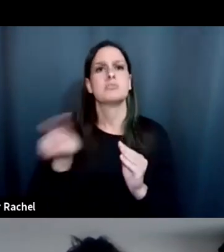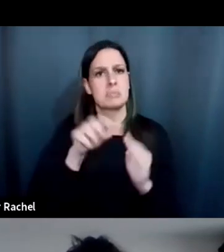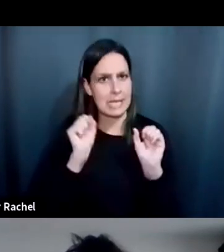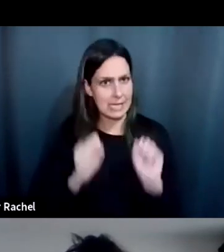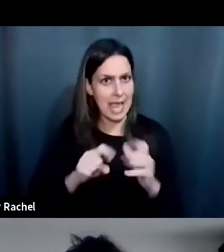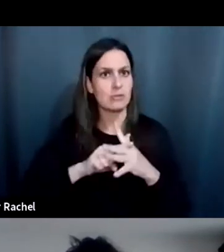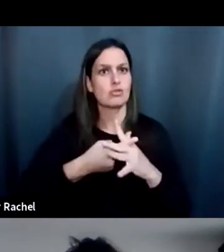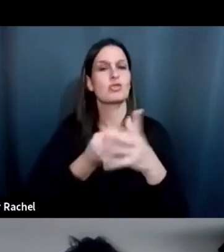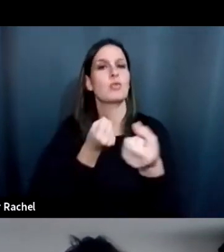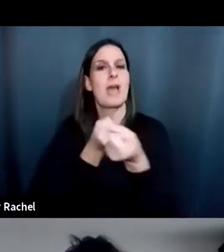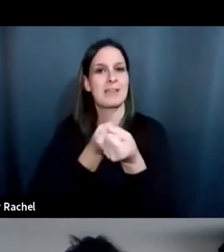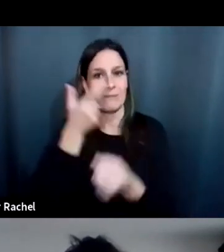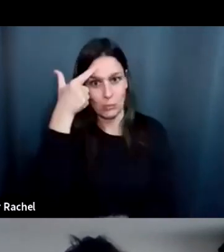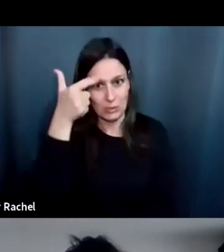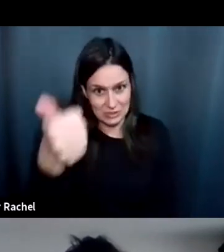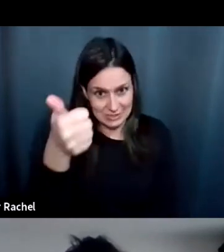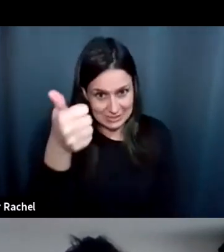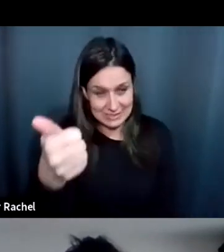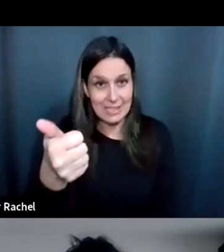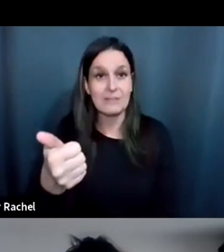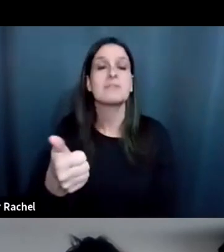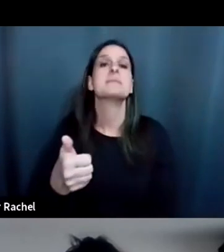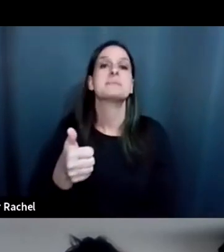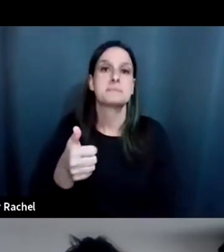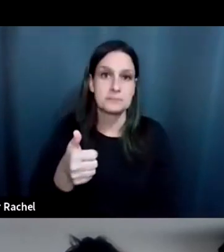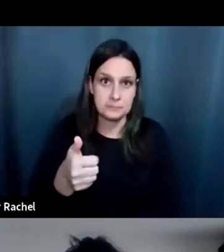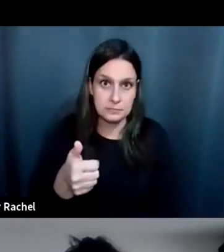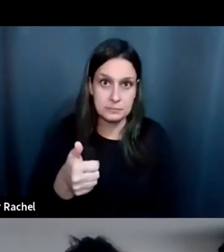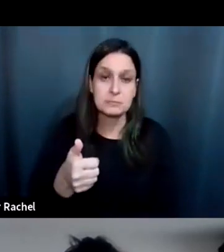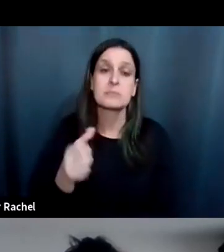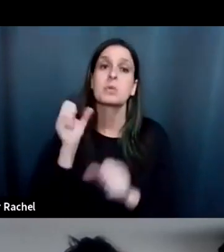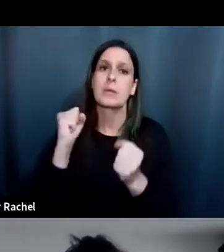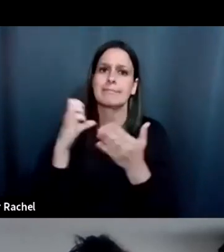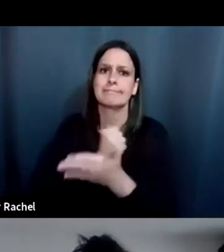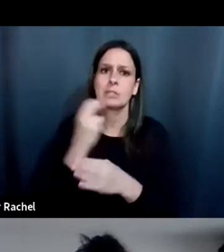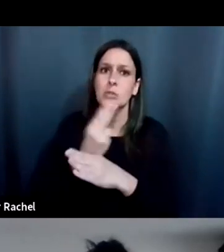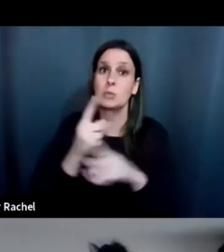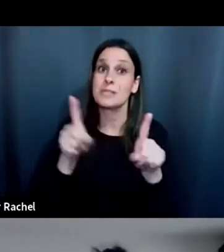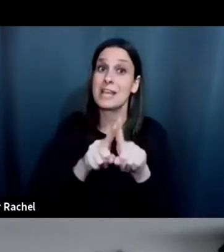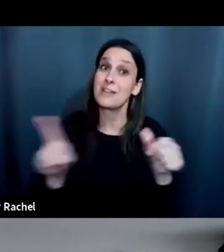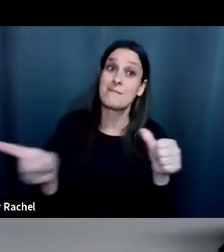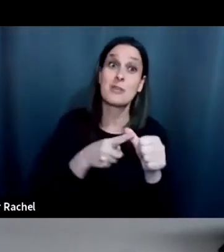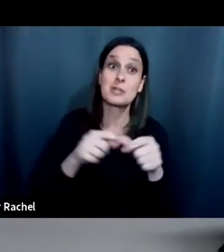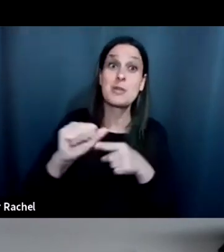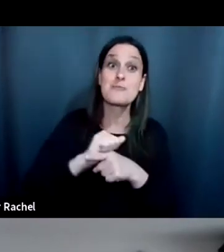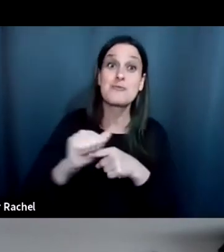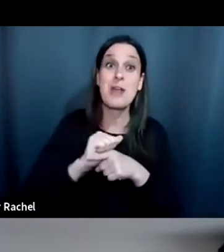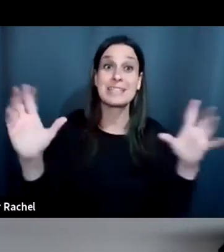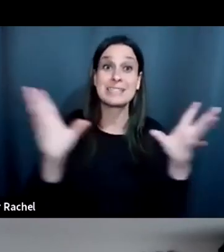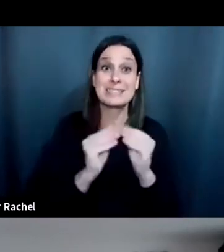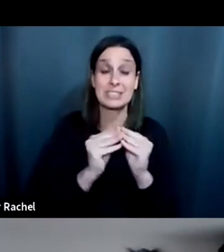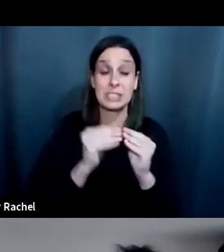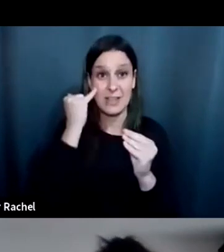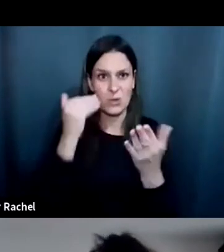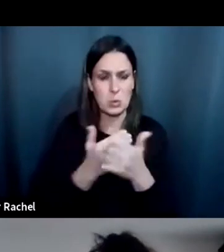to advocate for yourself. So you can, um, use it as your first practice session. If you're, if you're